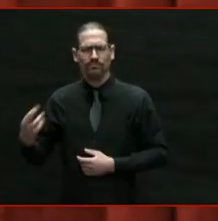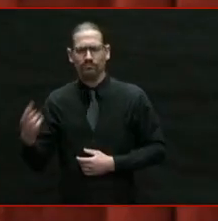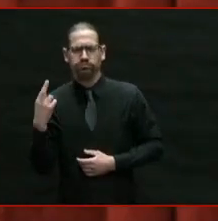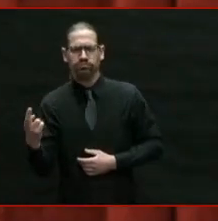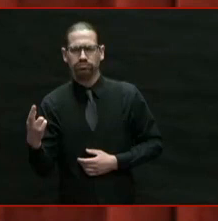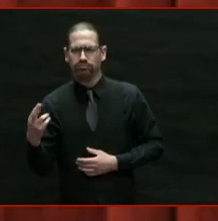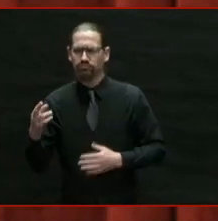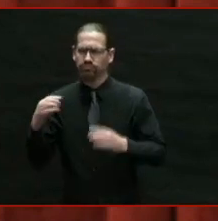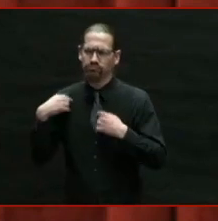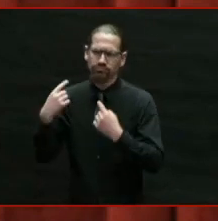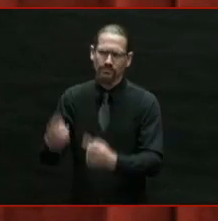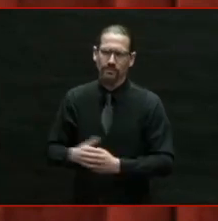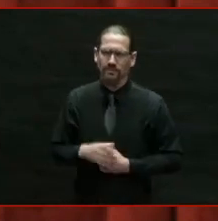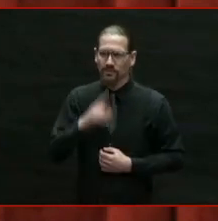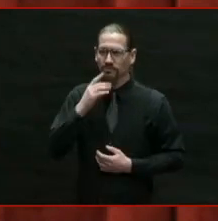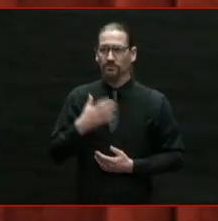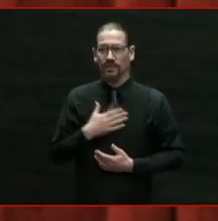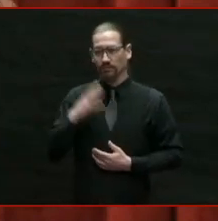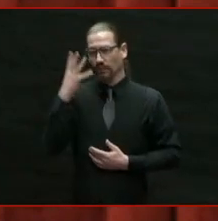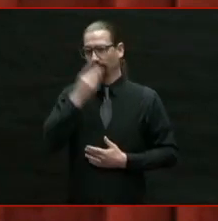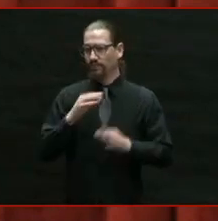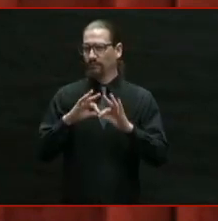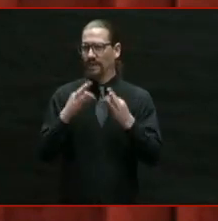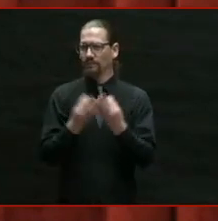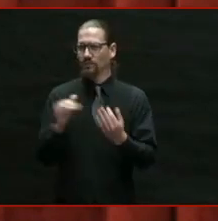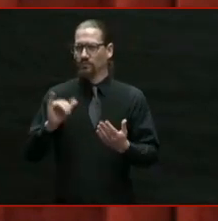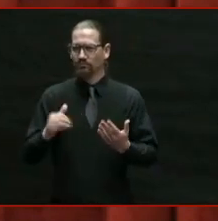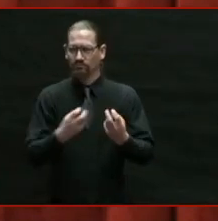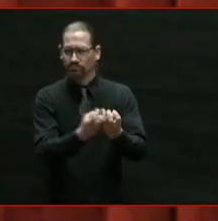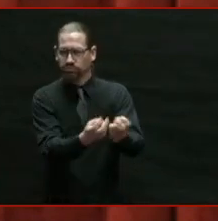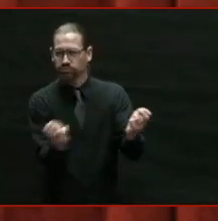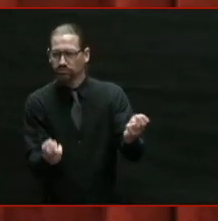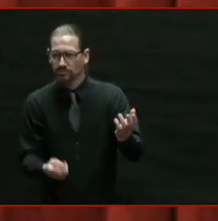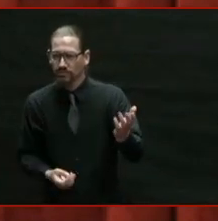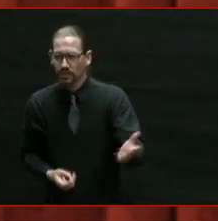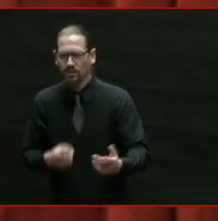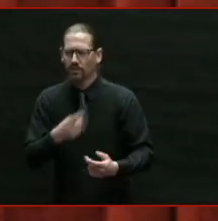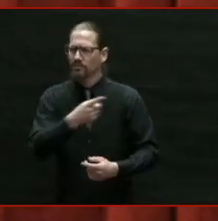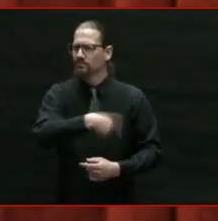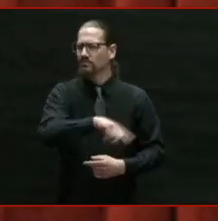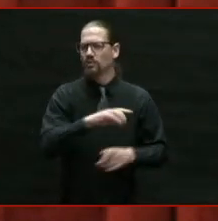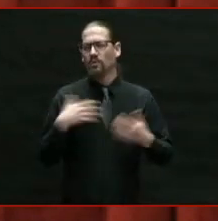my beautiful family who have been with me at every step of this journey.